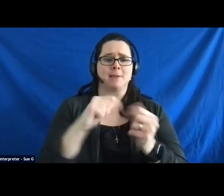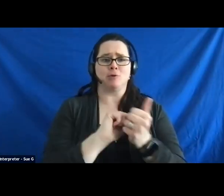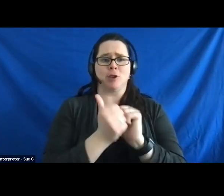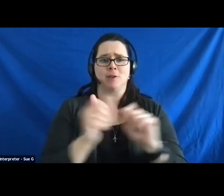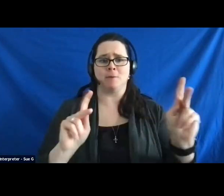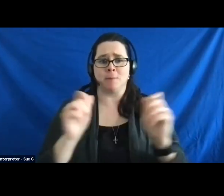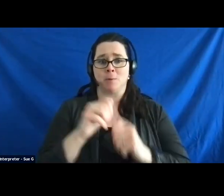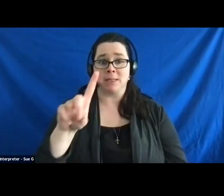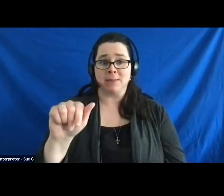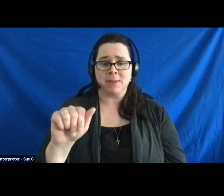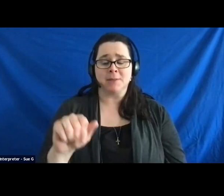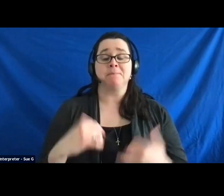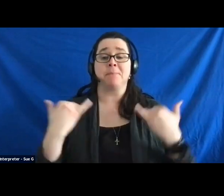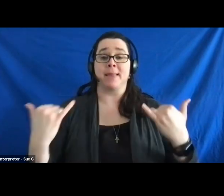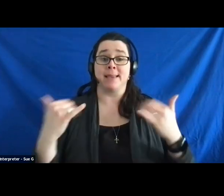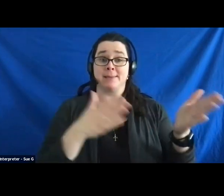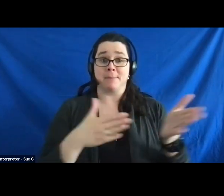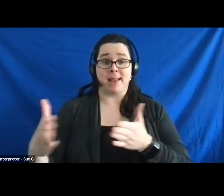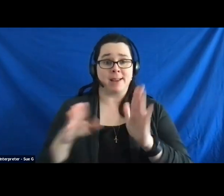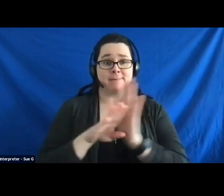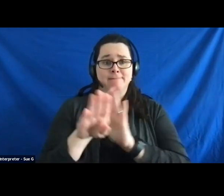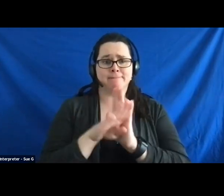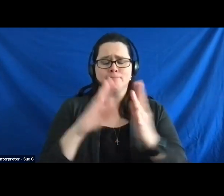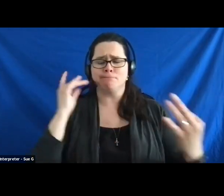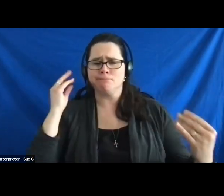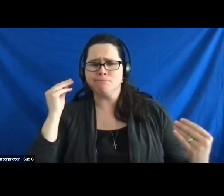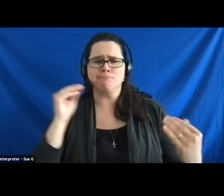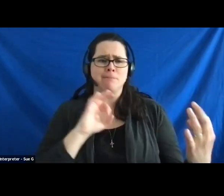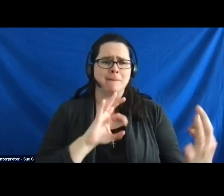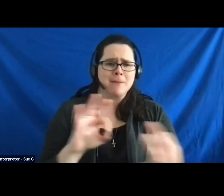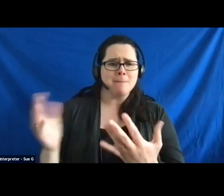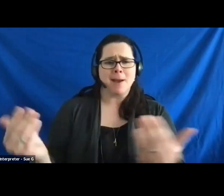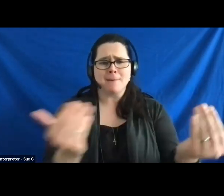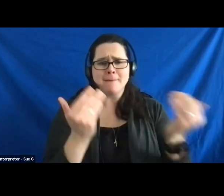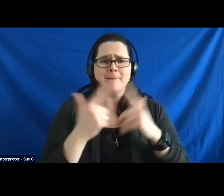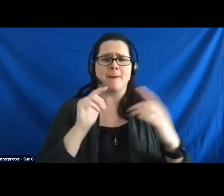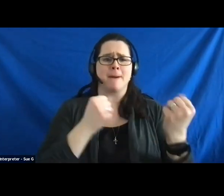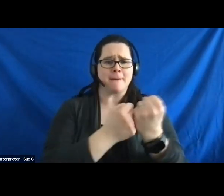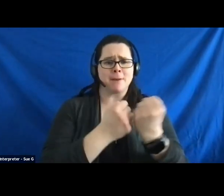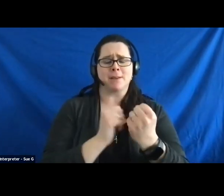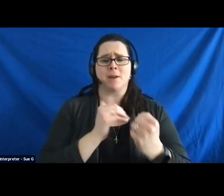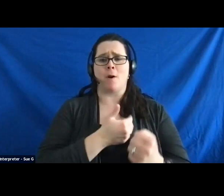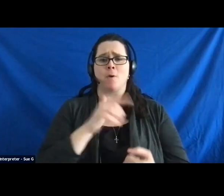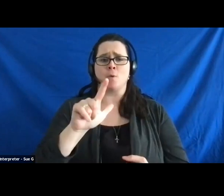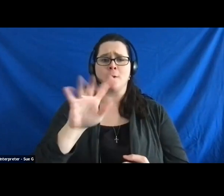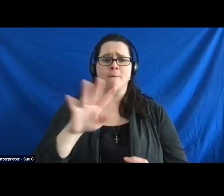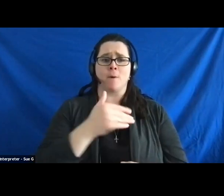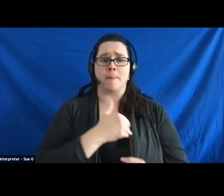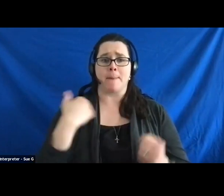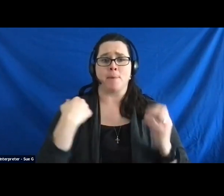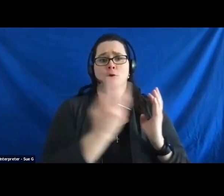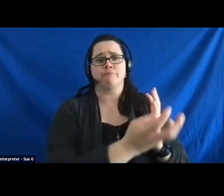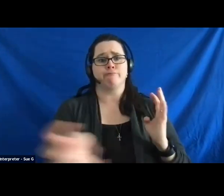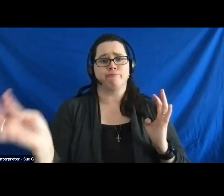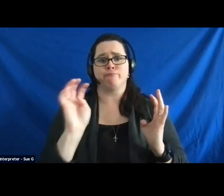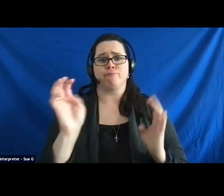disabilities. This plan is developed with much input from advocates and our 24-member of